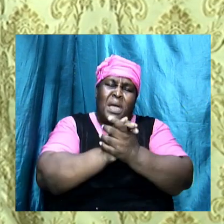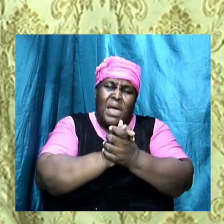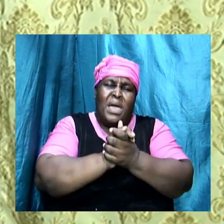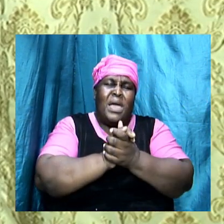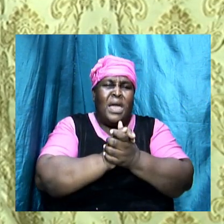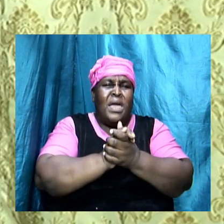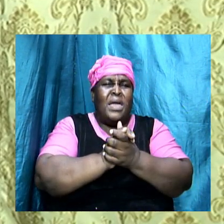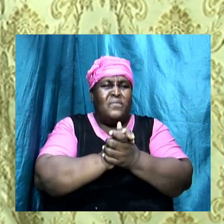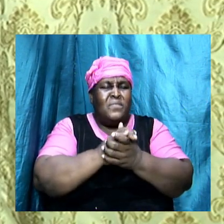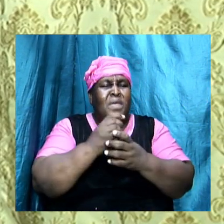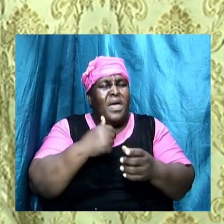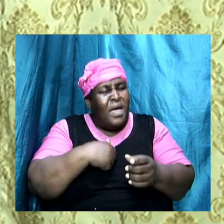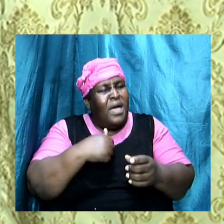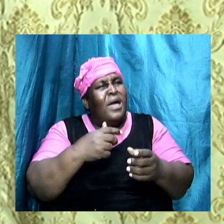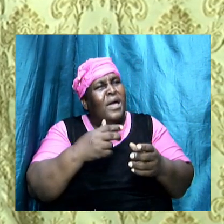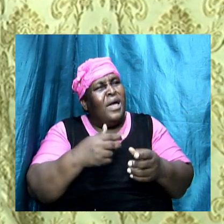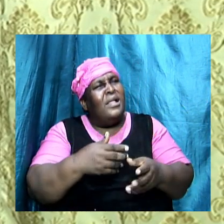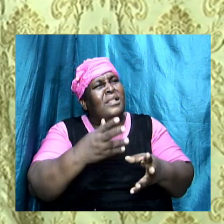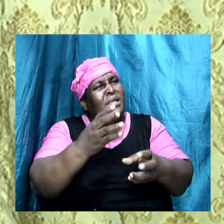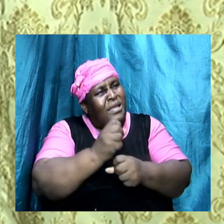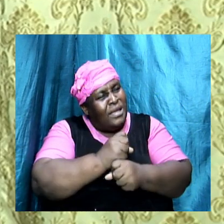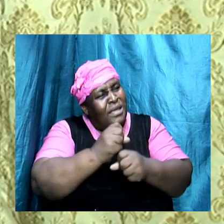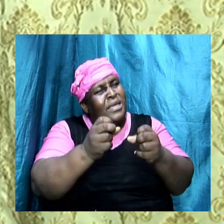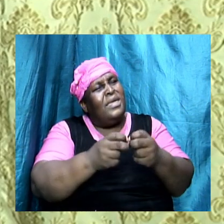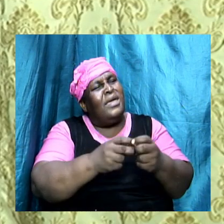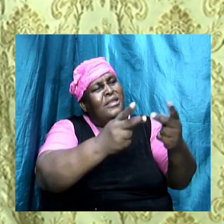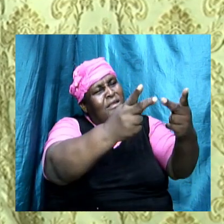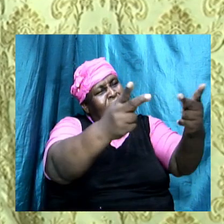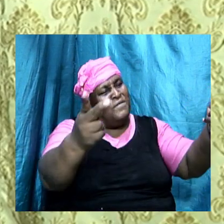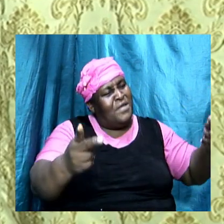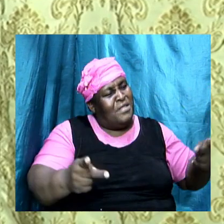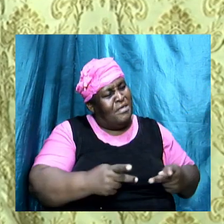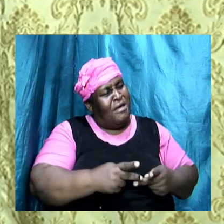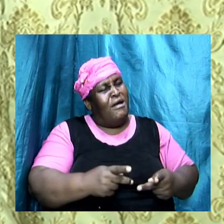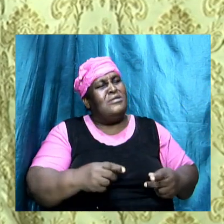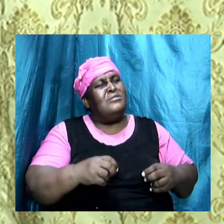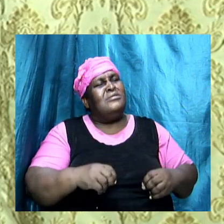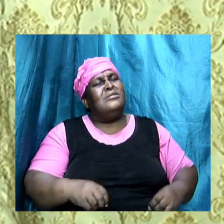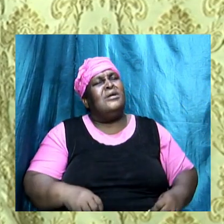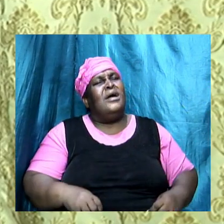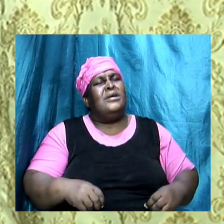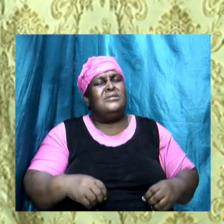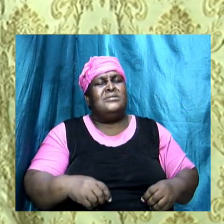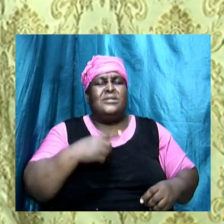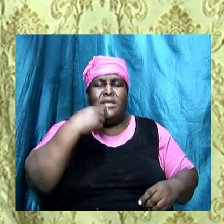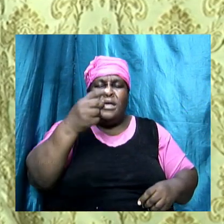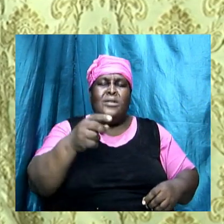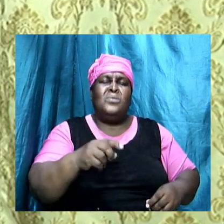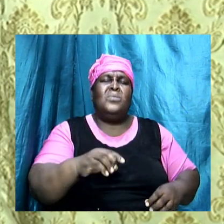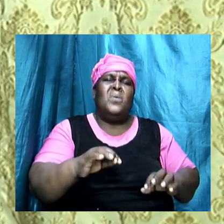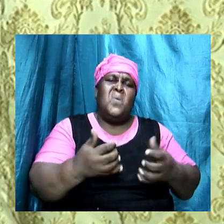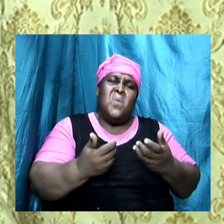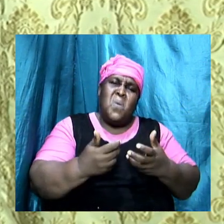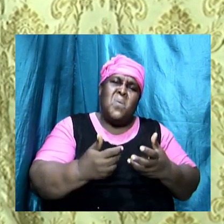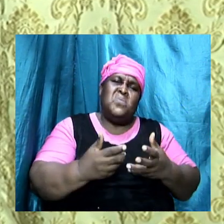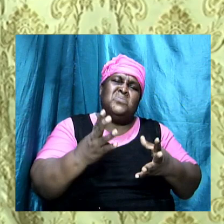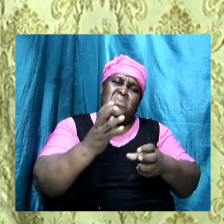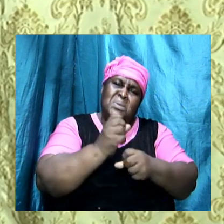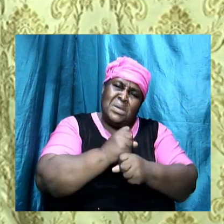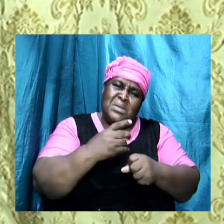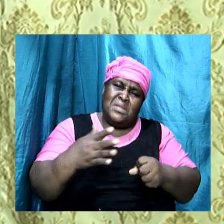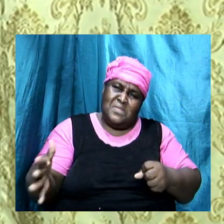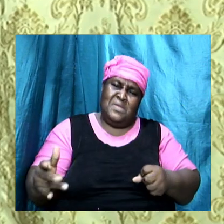doctrines twist and misuse the scripture and will tell you to use methods to get the thing to gain the thing that you should not use